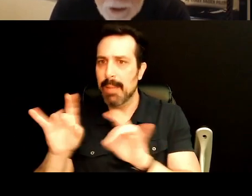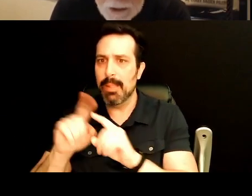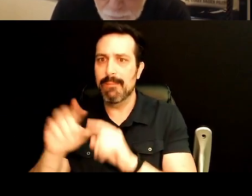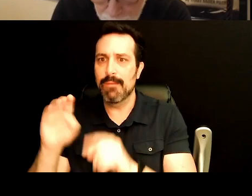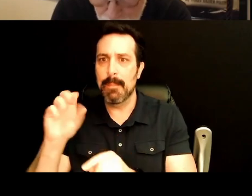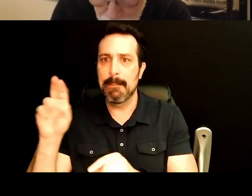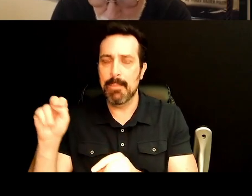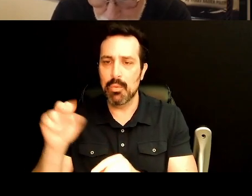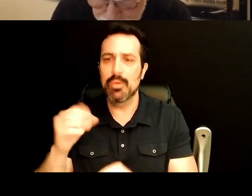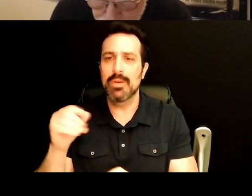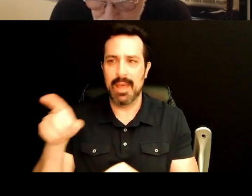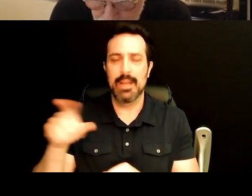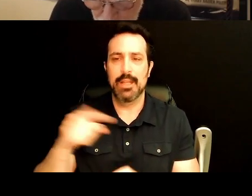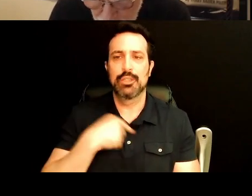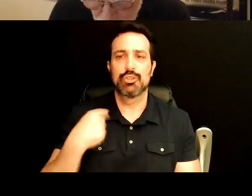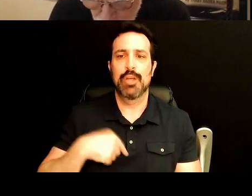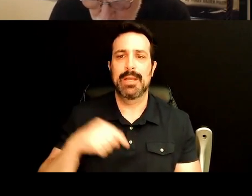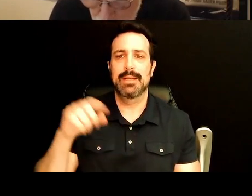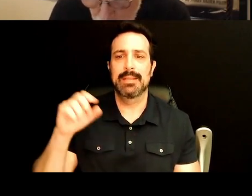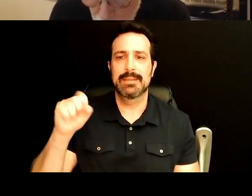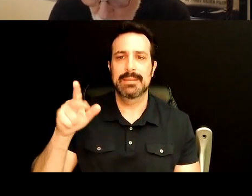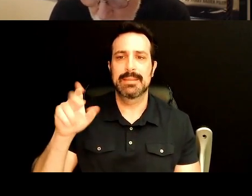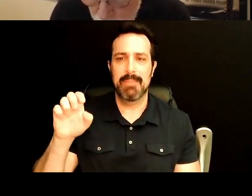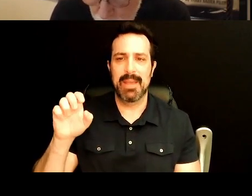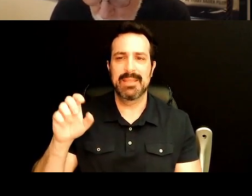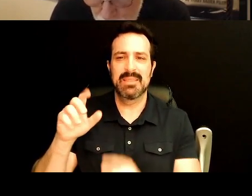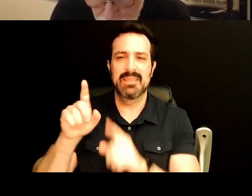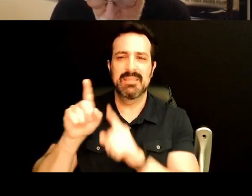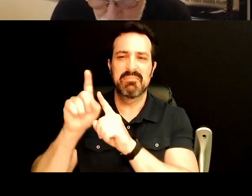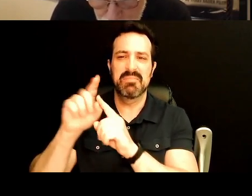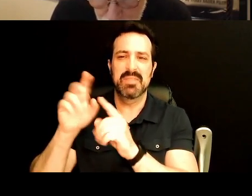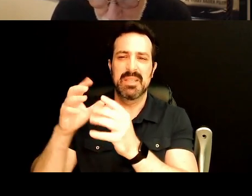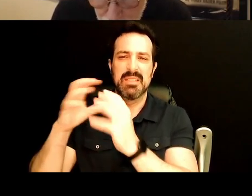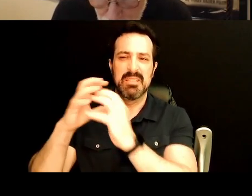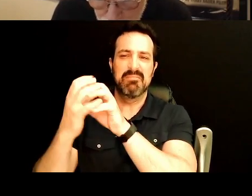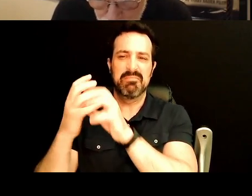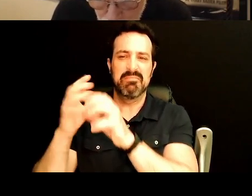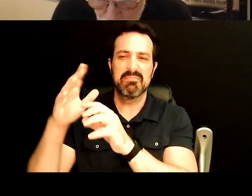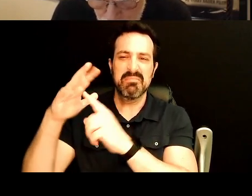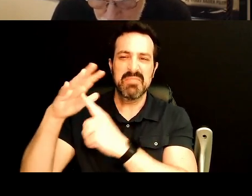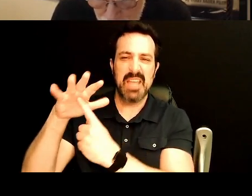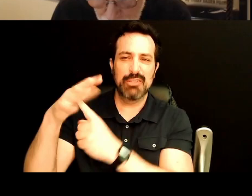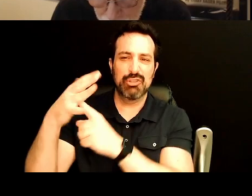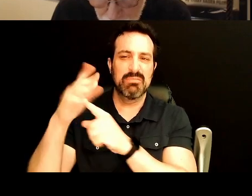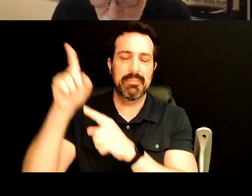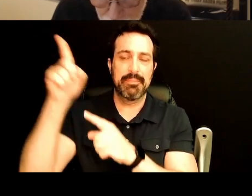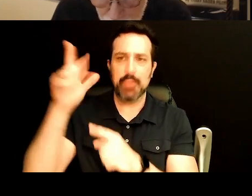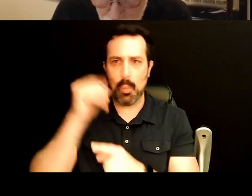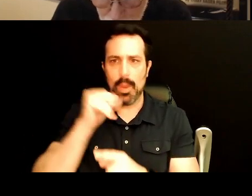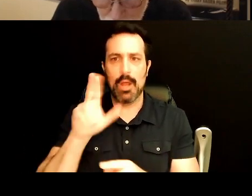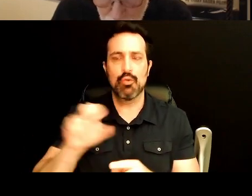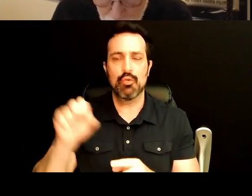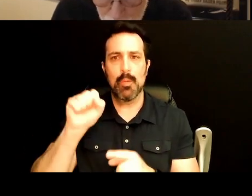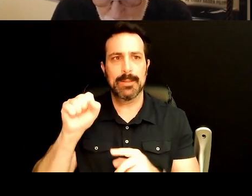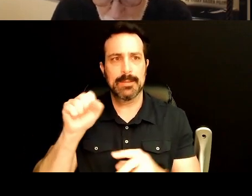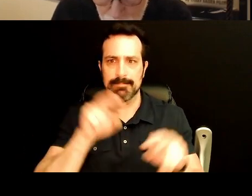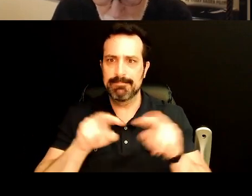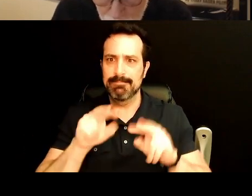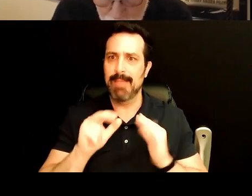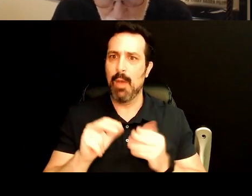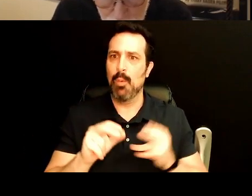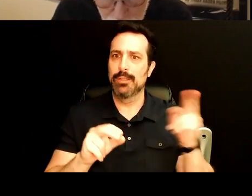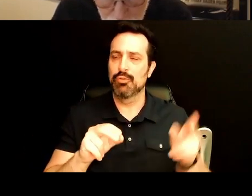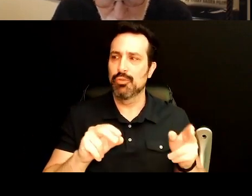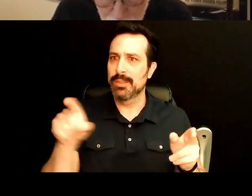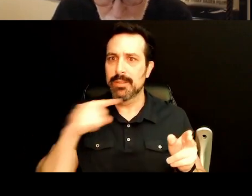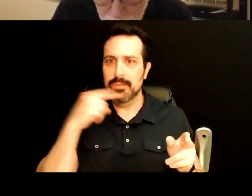Chinese space station in Earth orbit. Why doesn't the United States take a page from our own space exploration history, with the Soviets